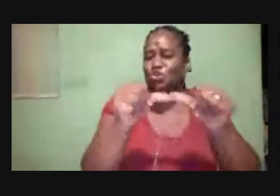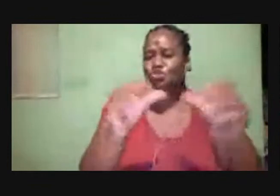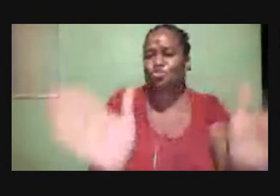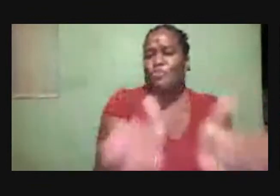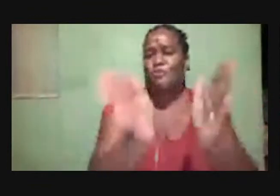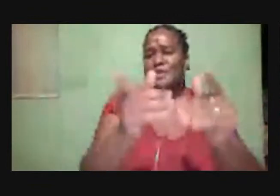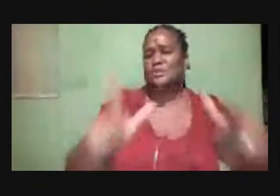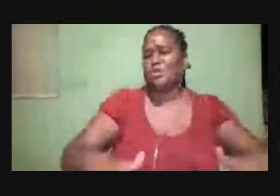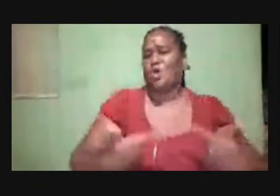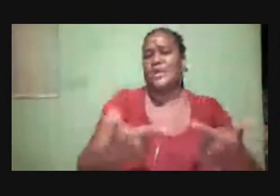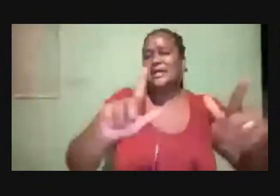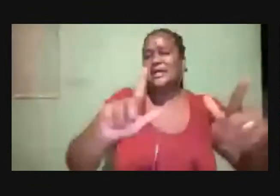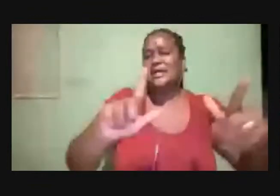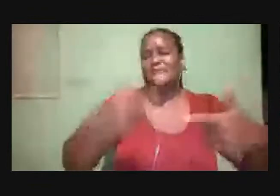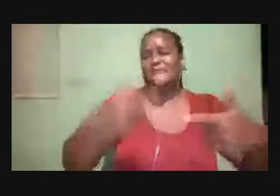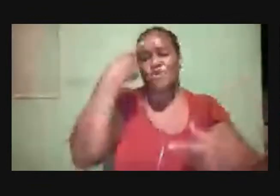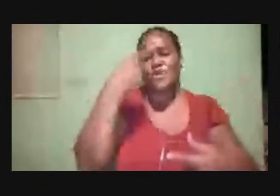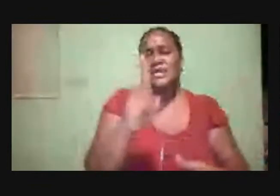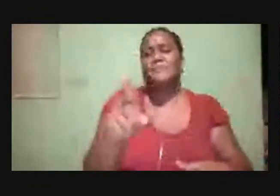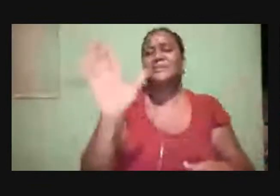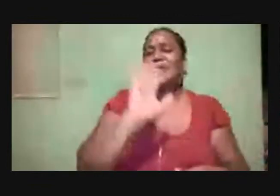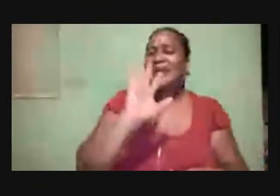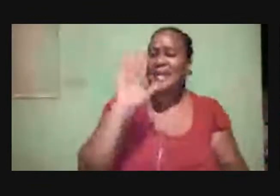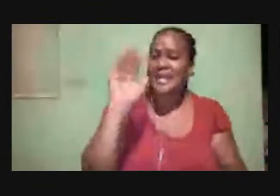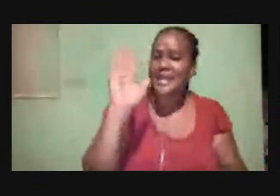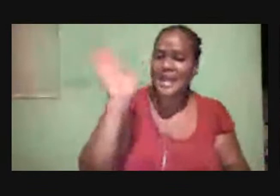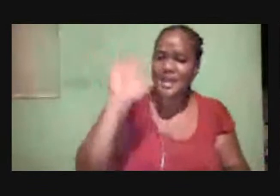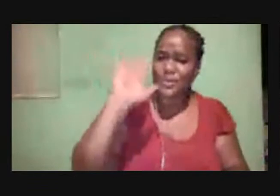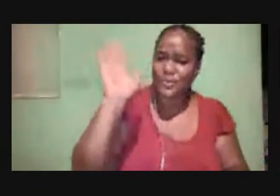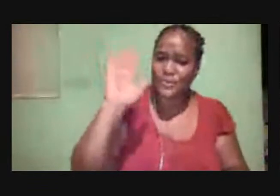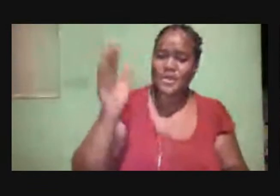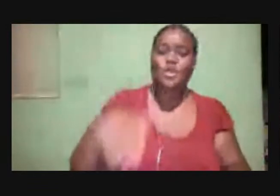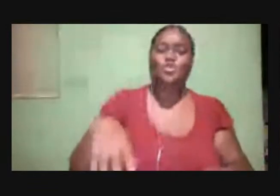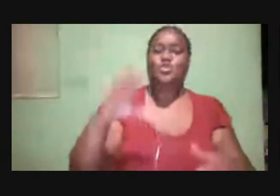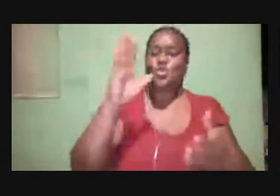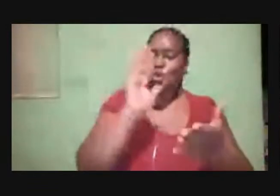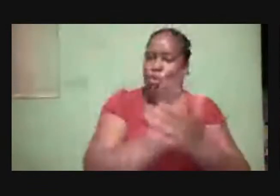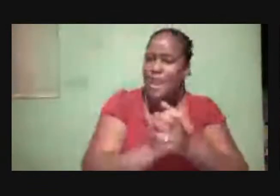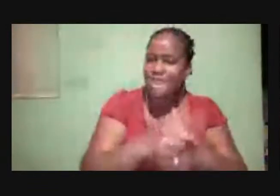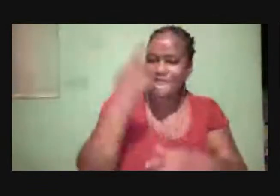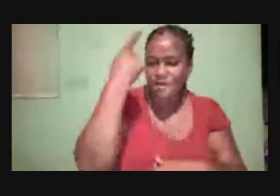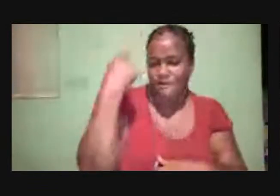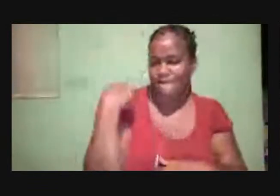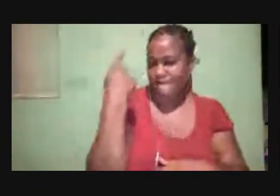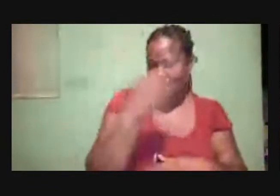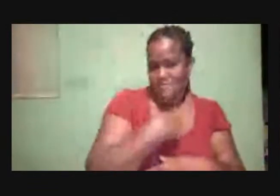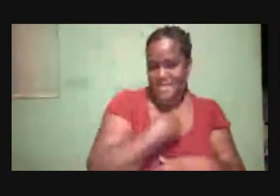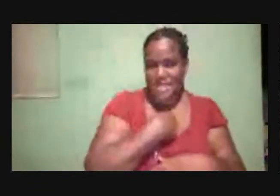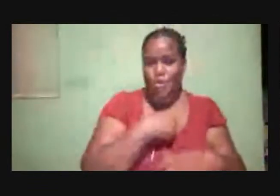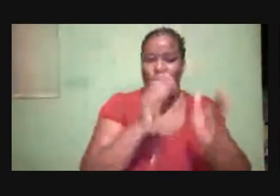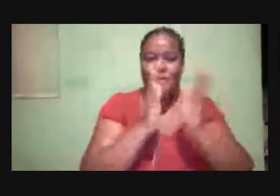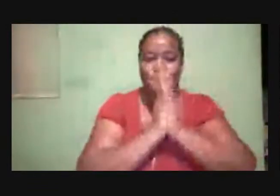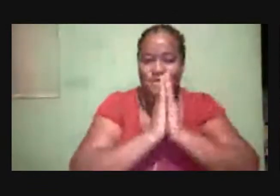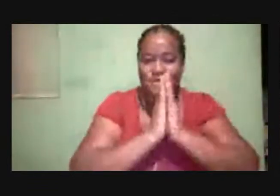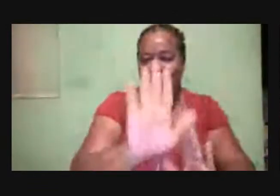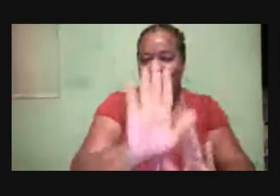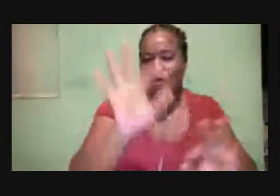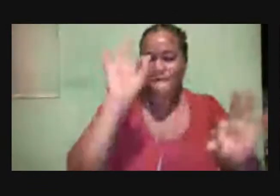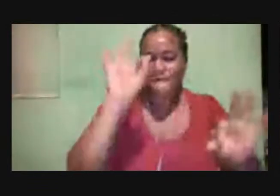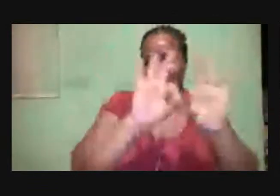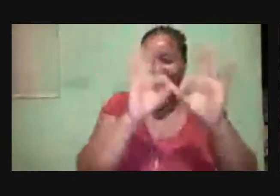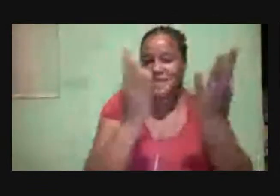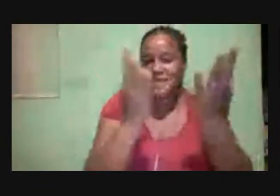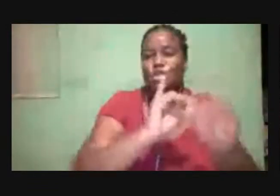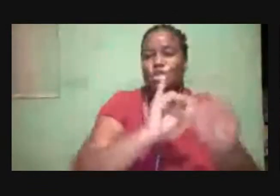Please say hi to your wife for me And indeed, we are praying for the entire family Just want to say thank you